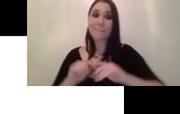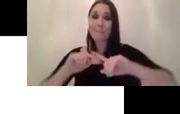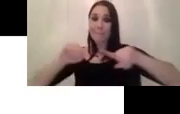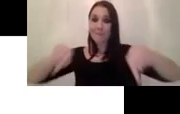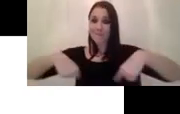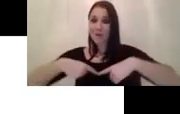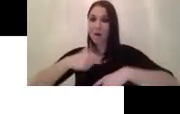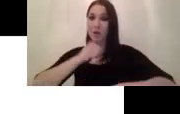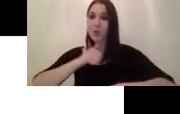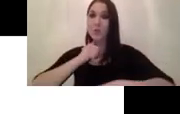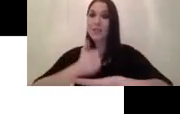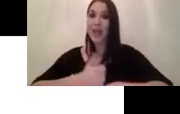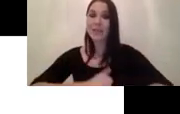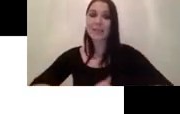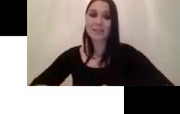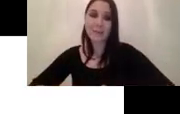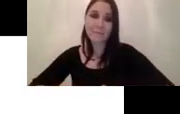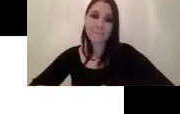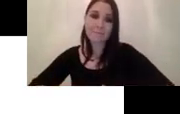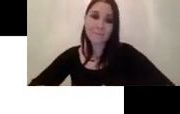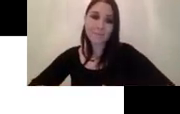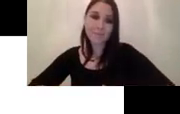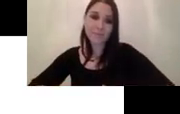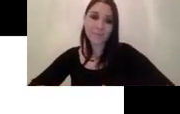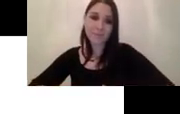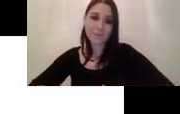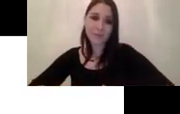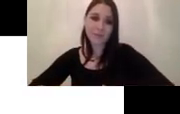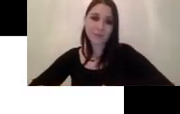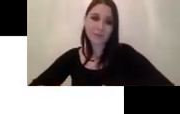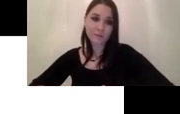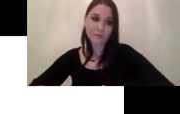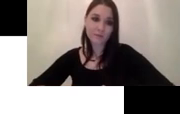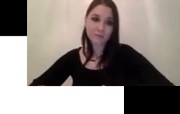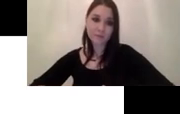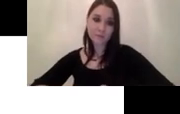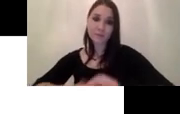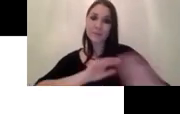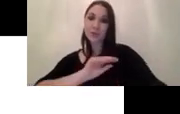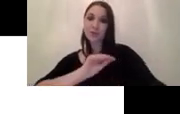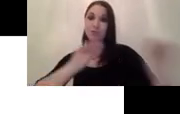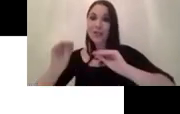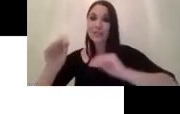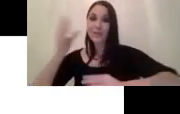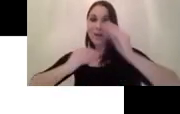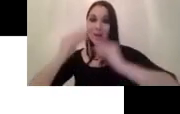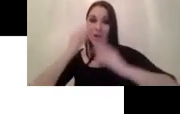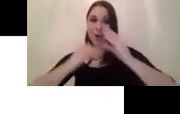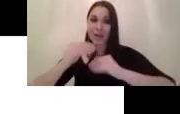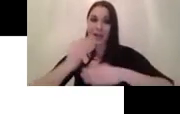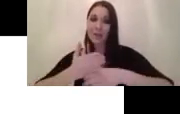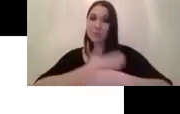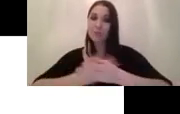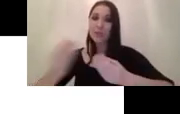so transfer learning or pre-trained model a was a basic uh technique